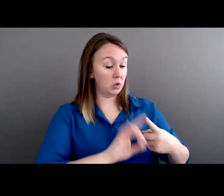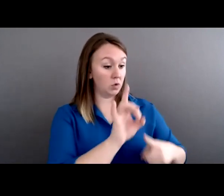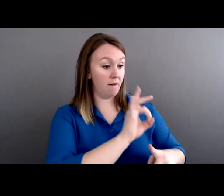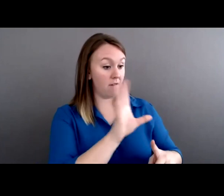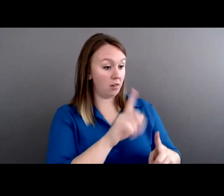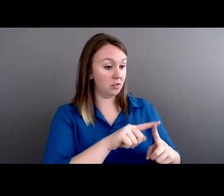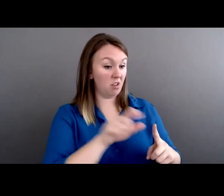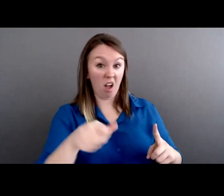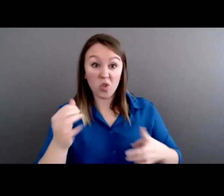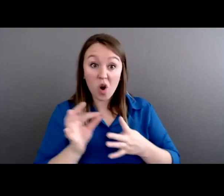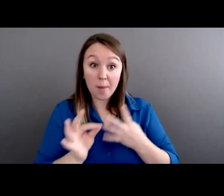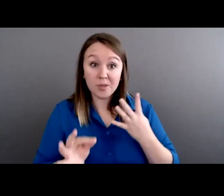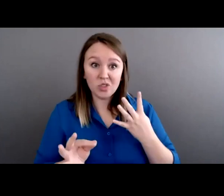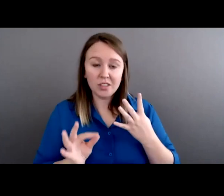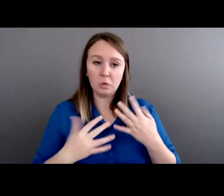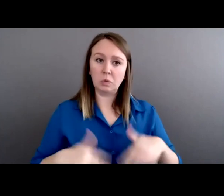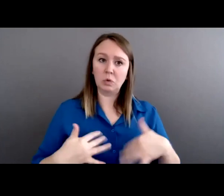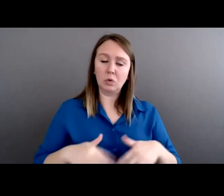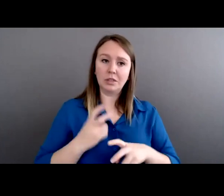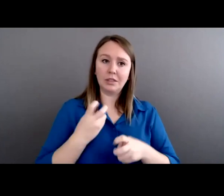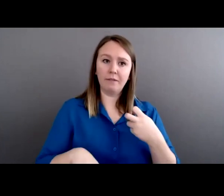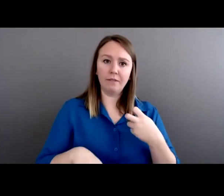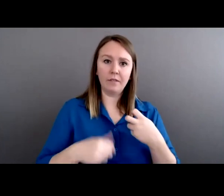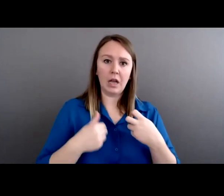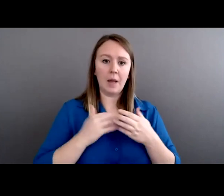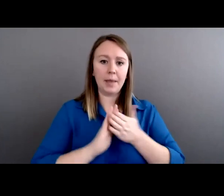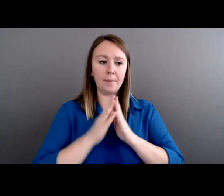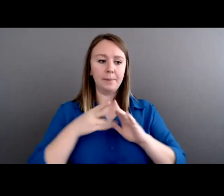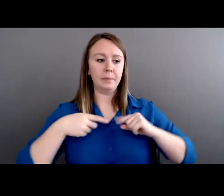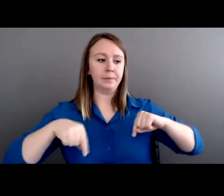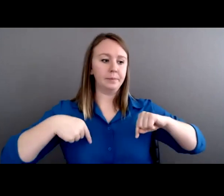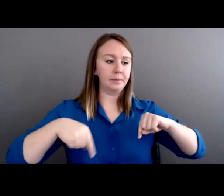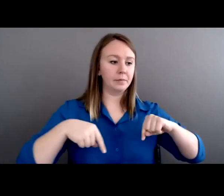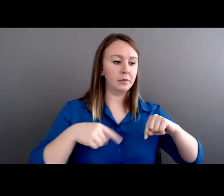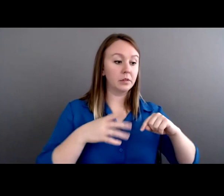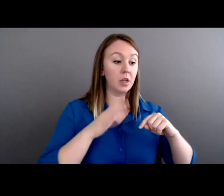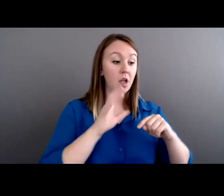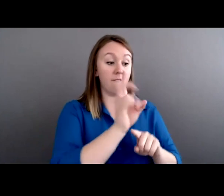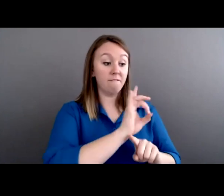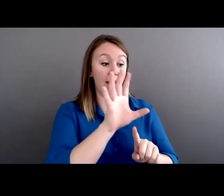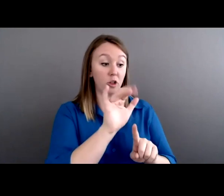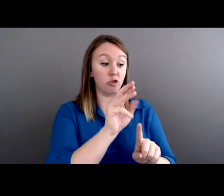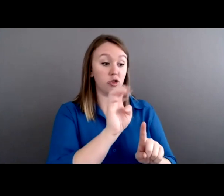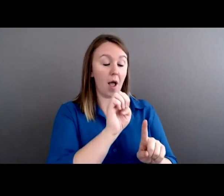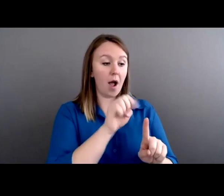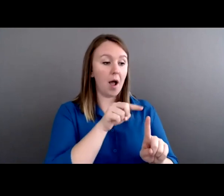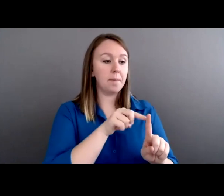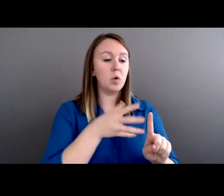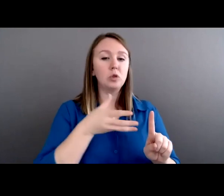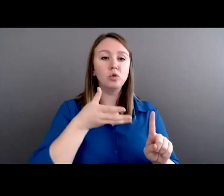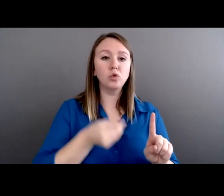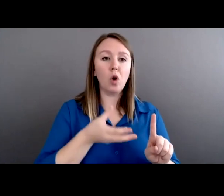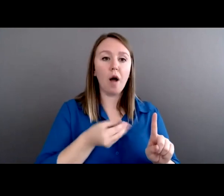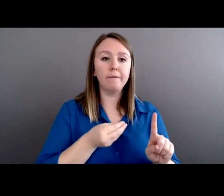You know, I get nervous about being too soft on violent crime. That's just, again, the way my